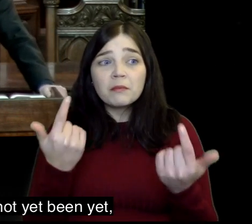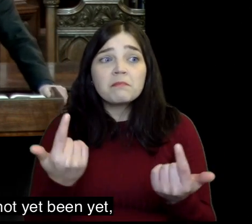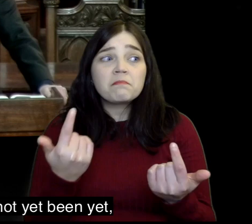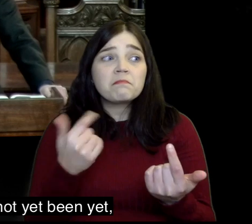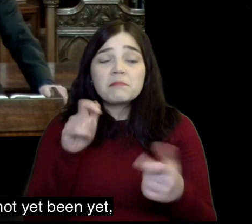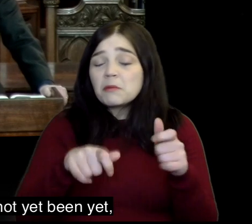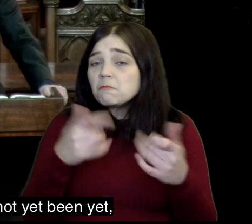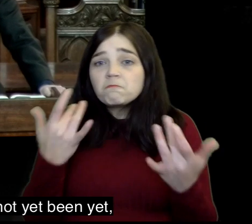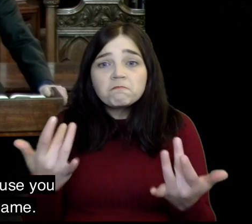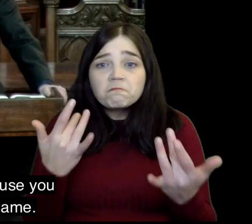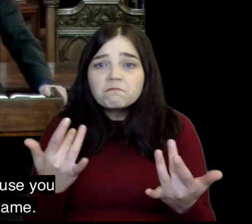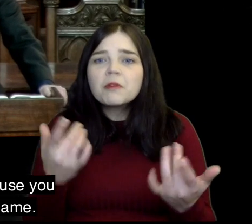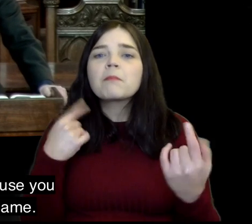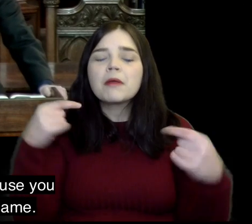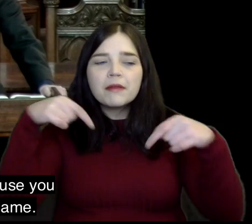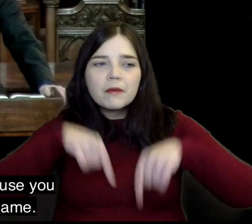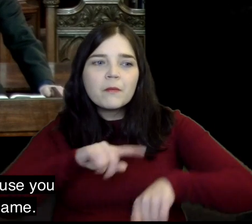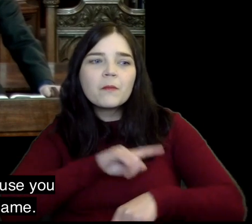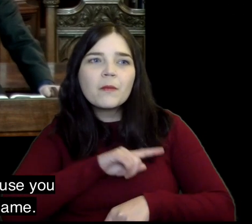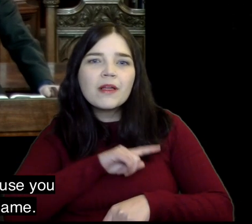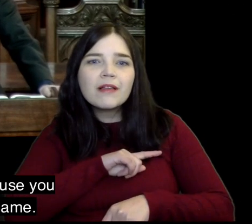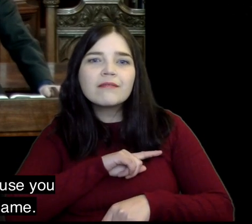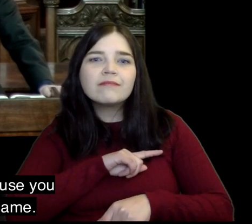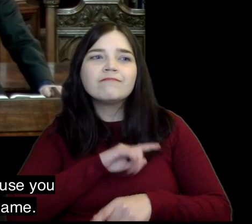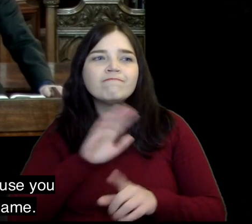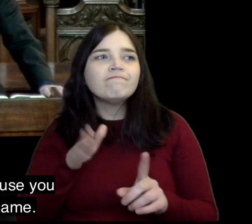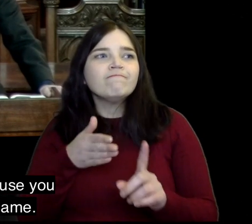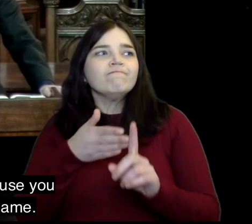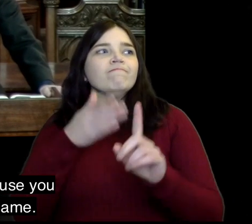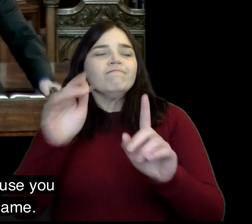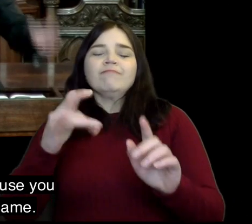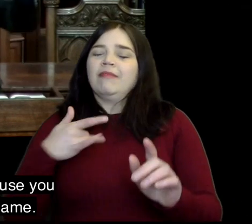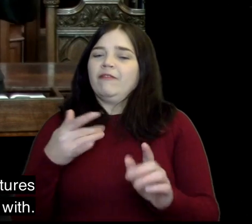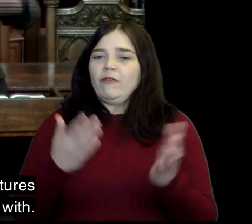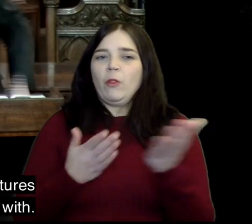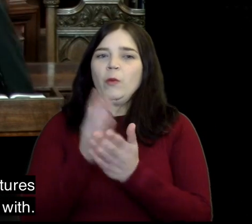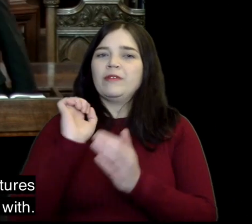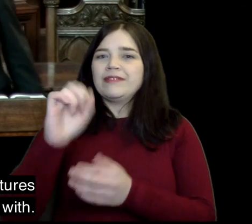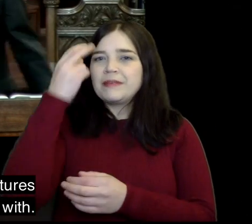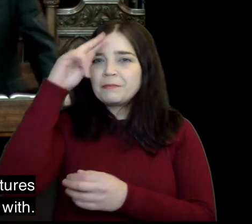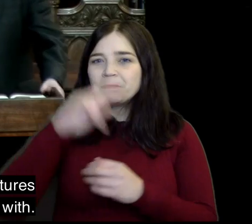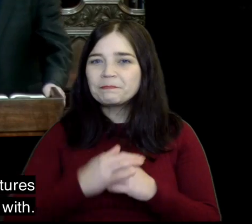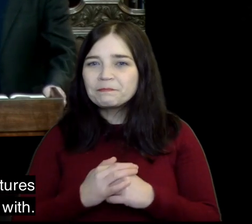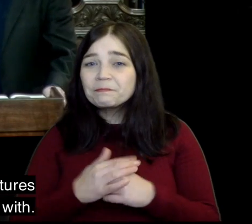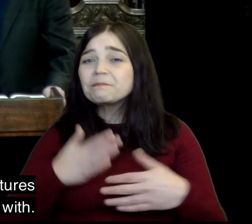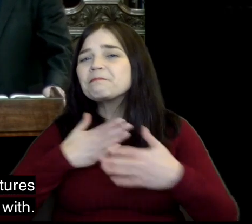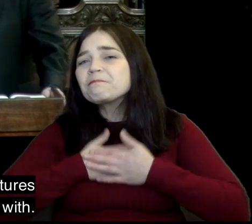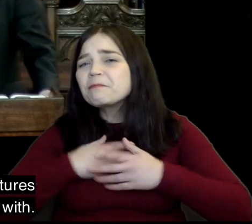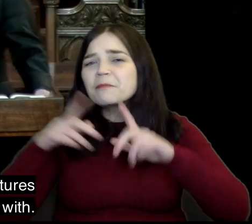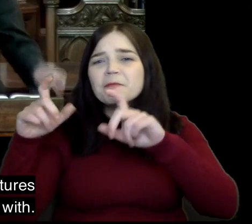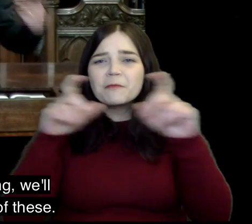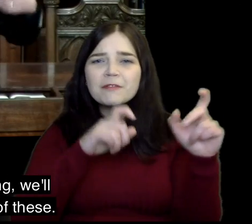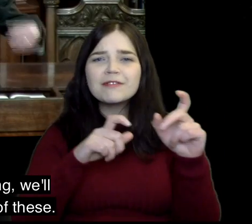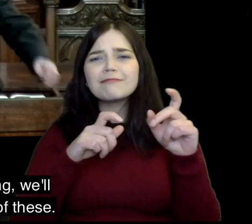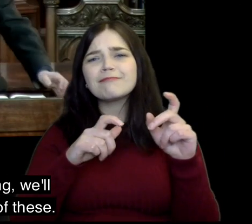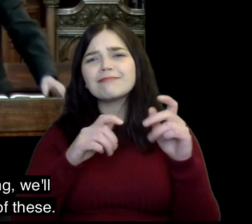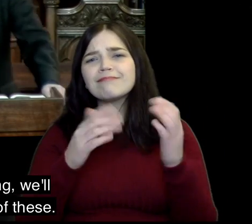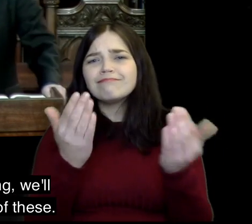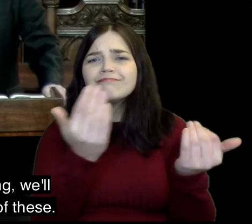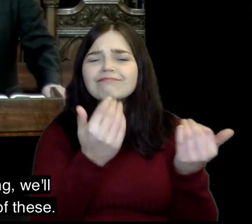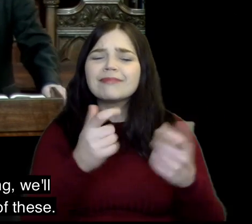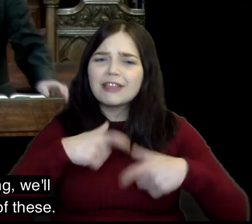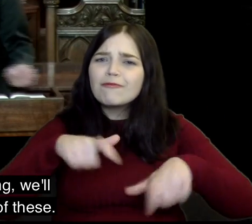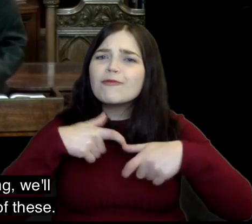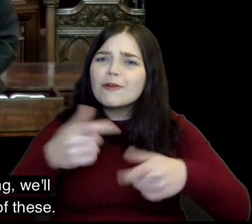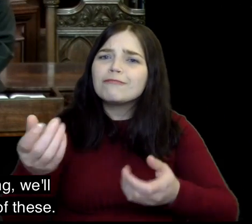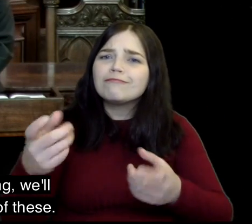been yet but are here because you seek life in his name. I love these pictures that we started with and keep them coming we'll do